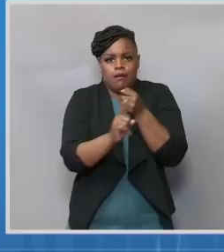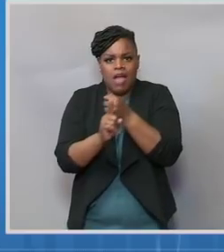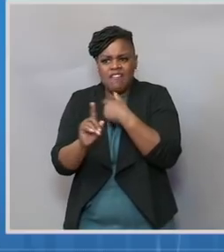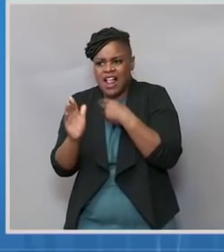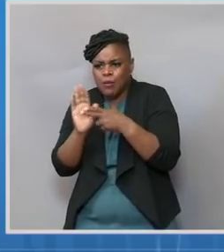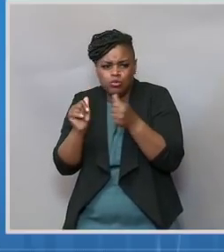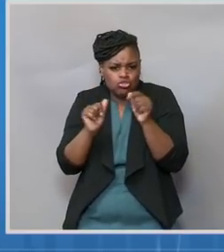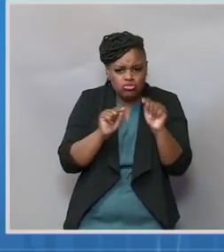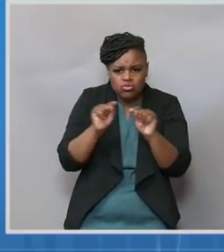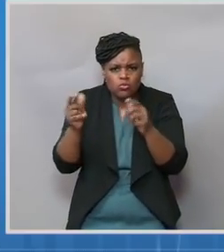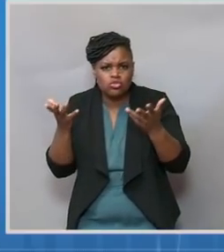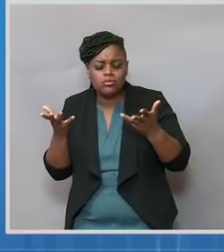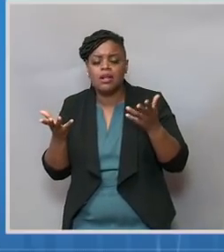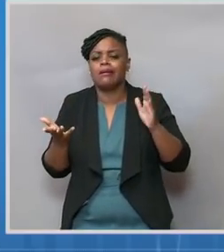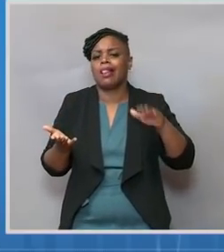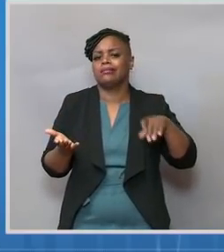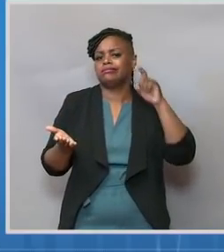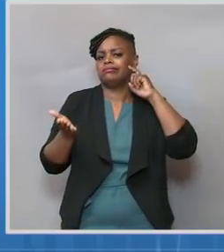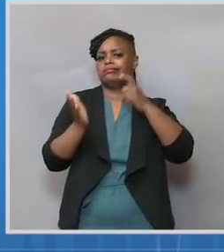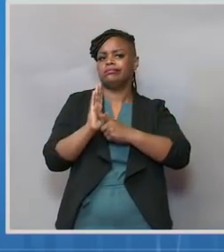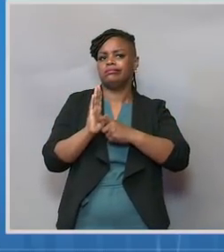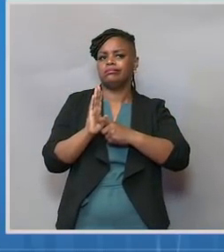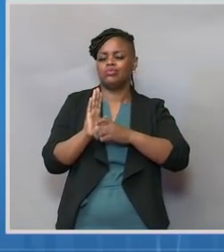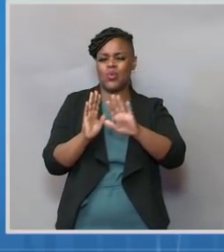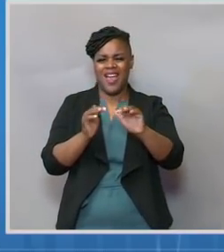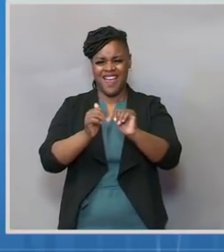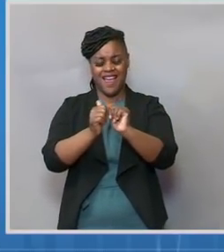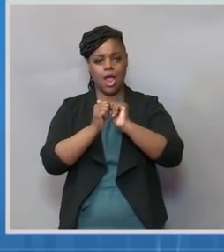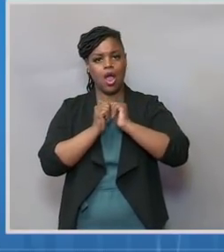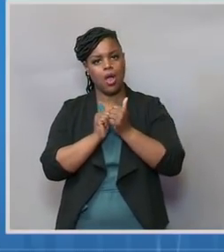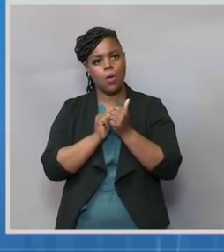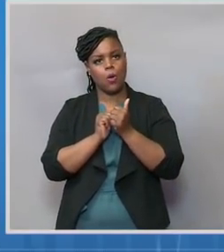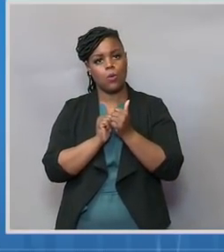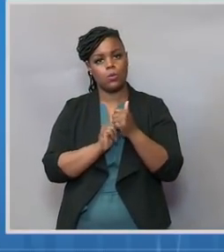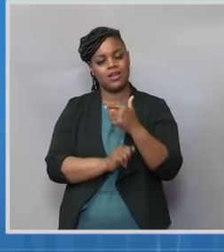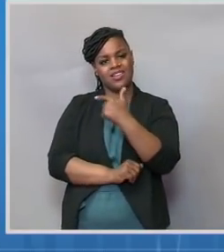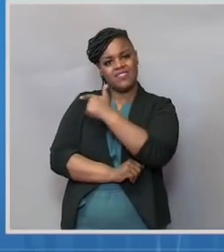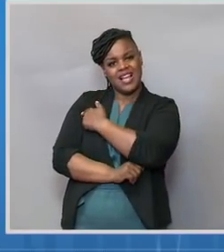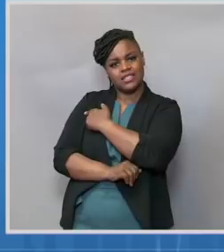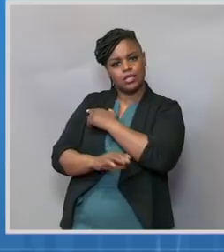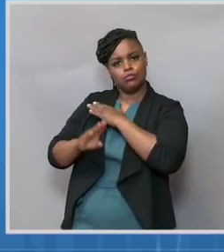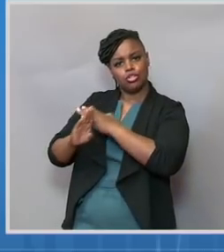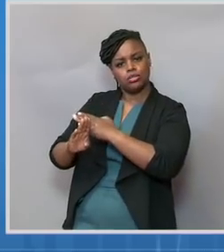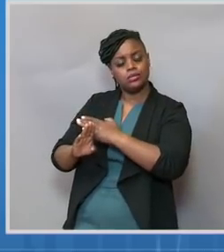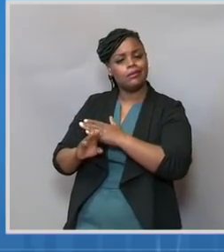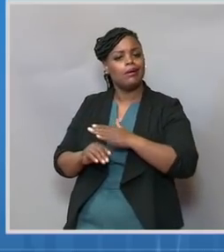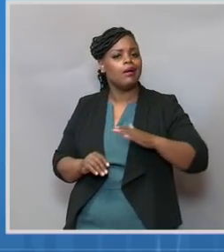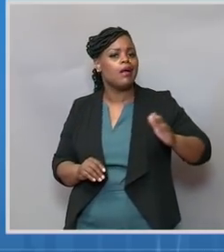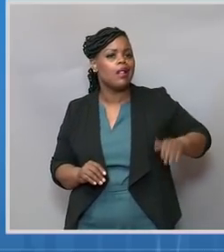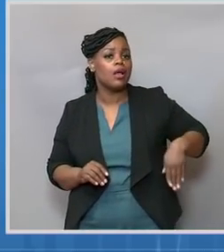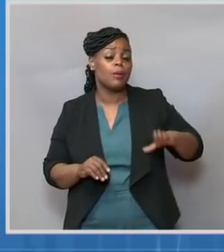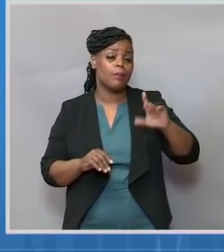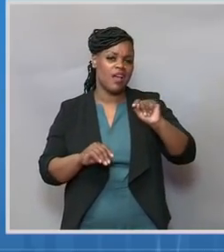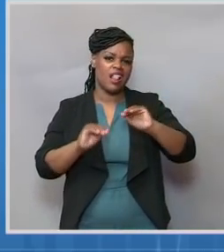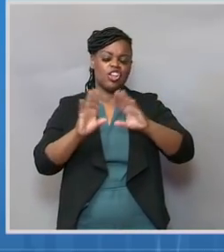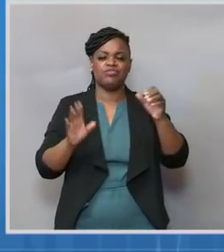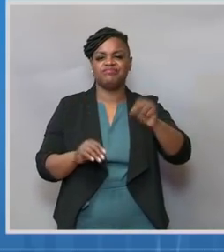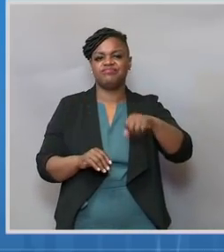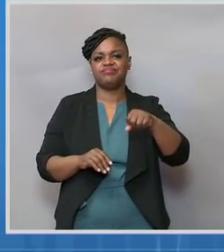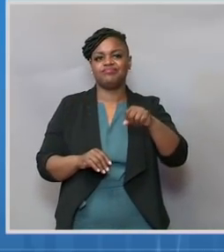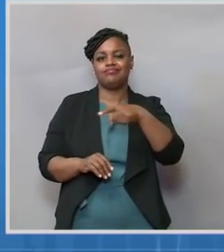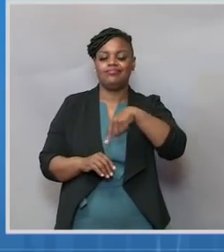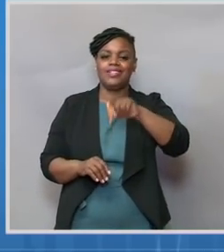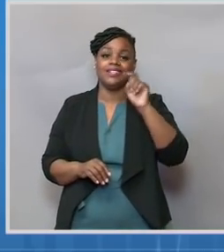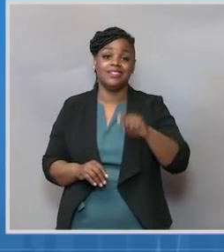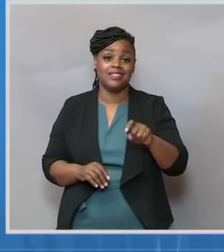between the ability of the vaccines to protect. But we're assuming clearly that they need vaccines. The CDC